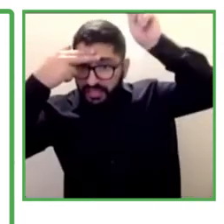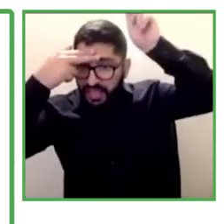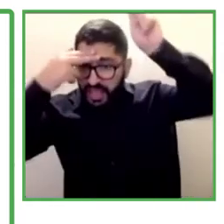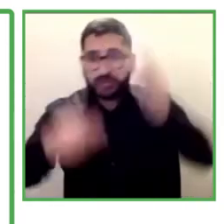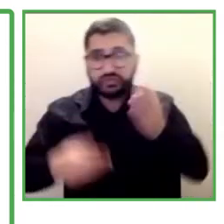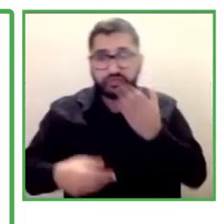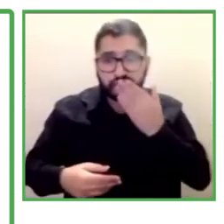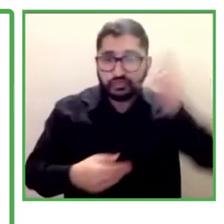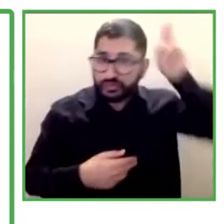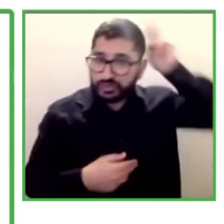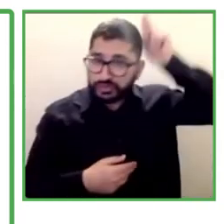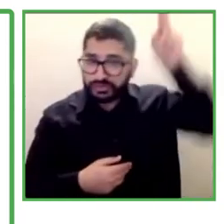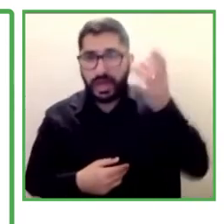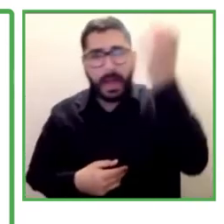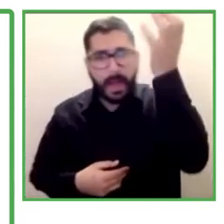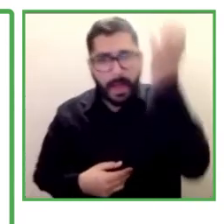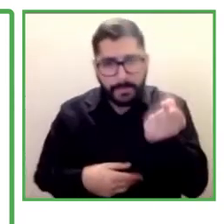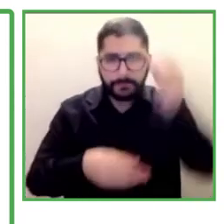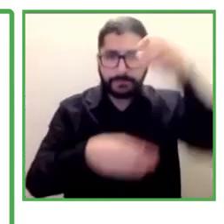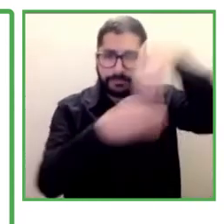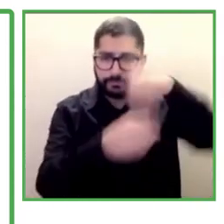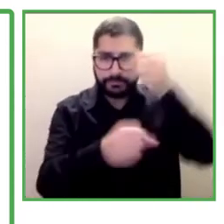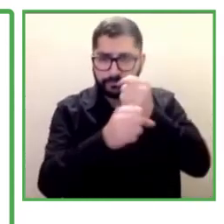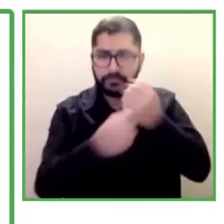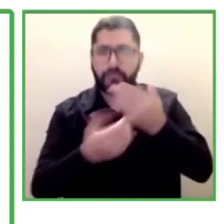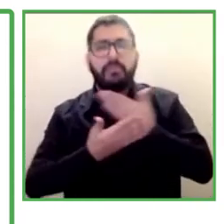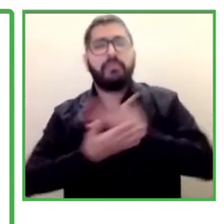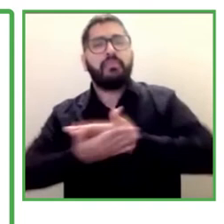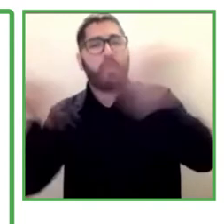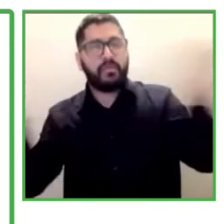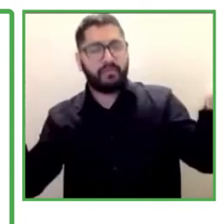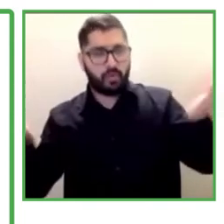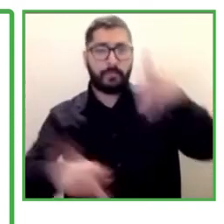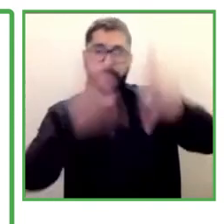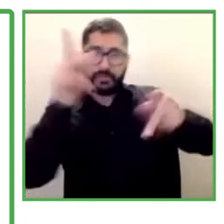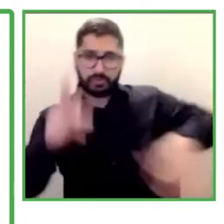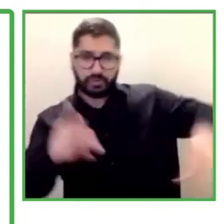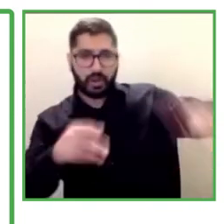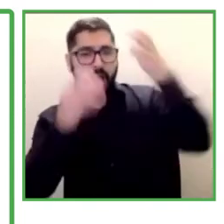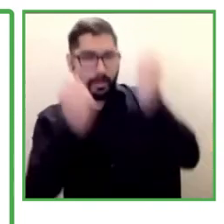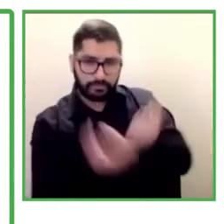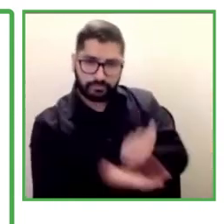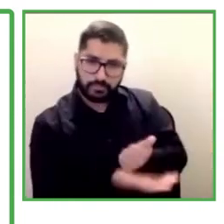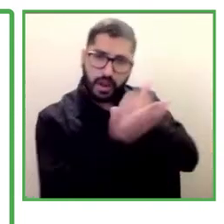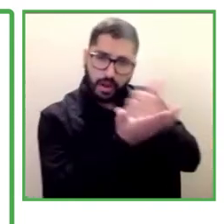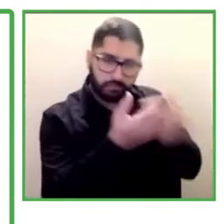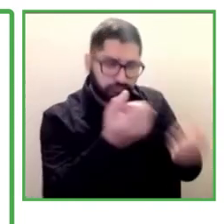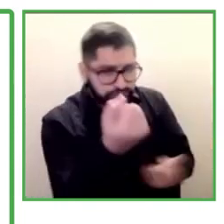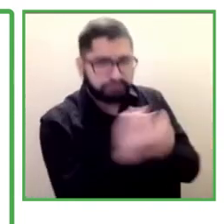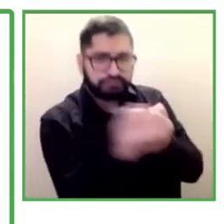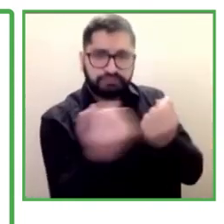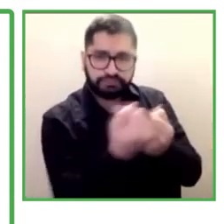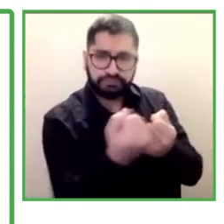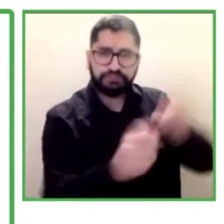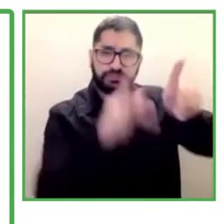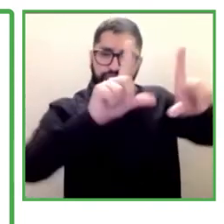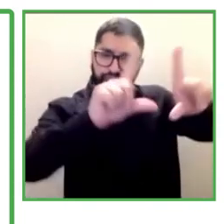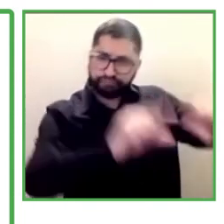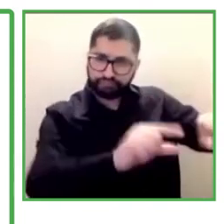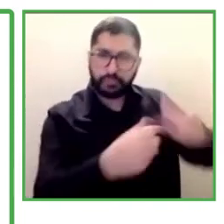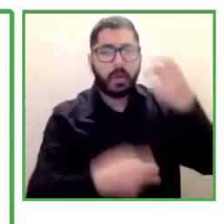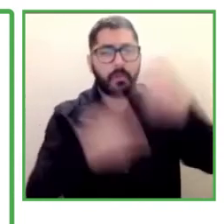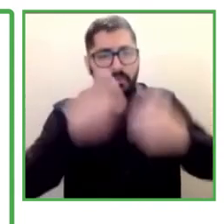employment reaches people with higher needs of support. There are people that may have reading and writing